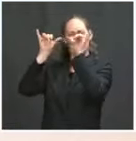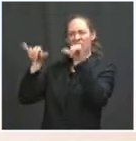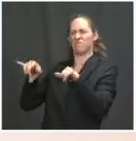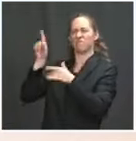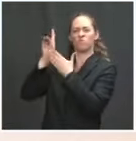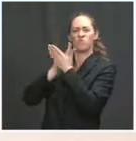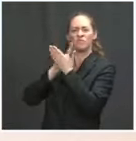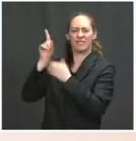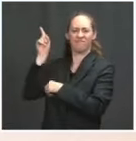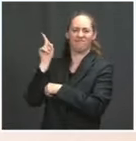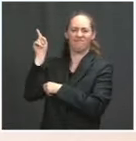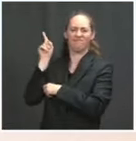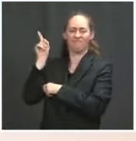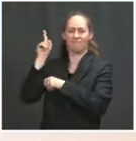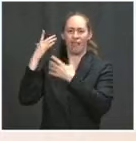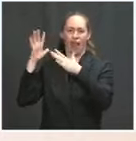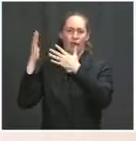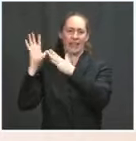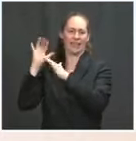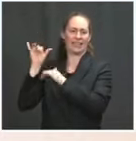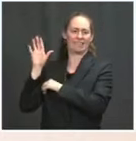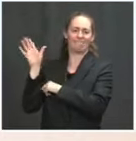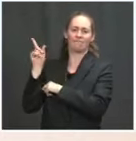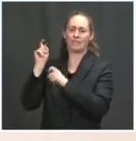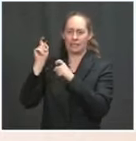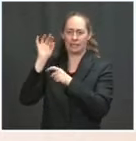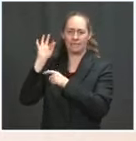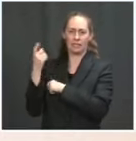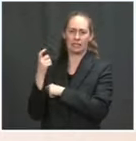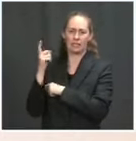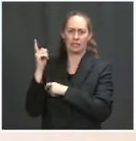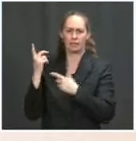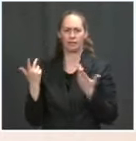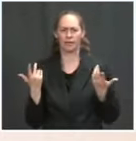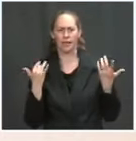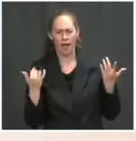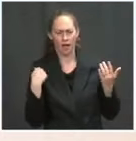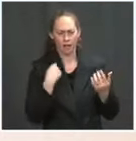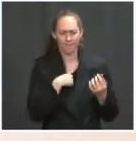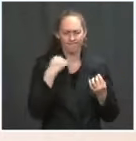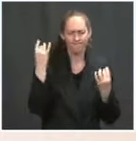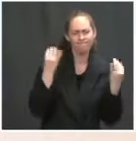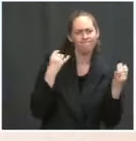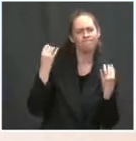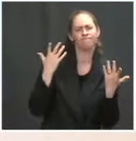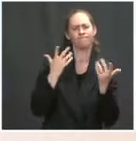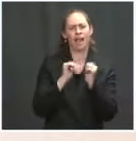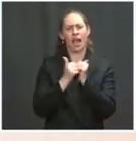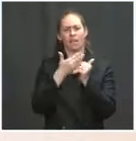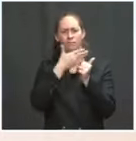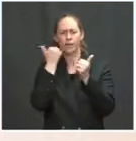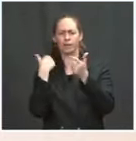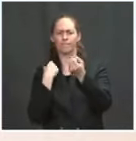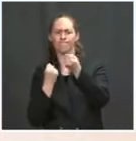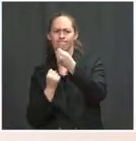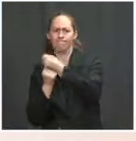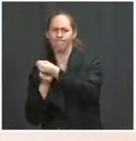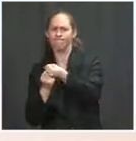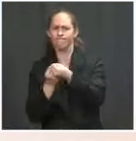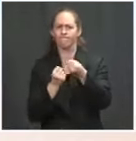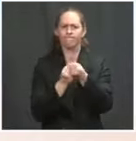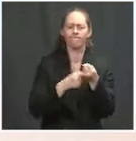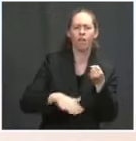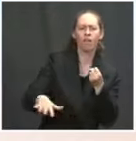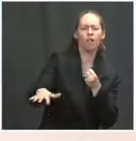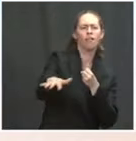taking a look at how we might be able to create better technical assistance, better access to land, better access to